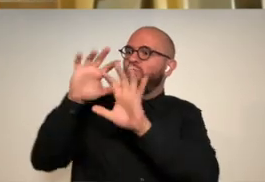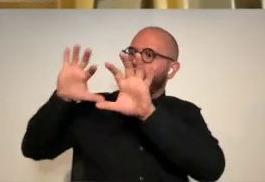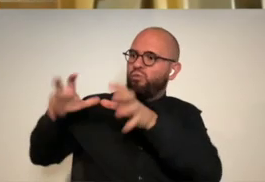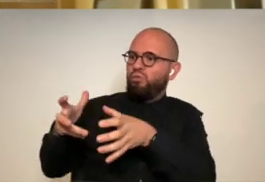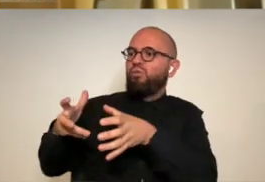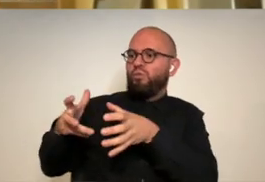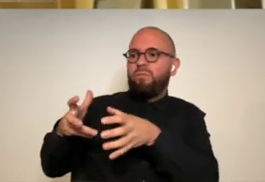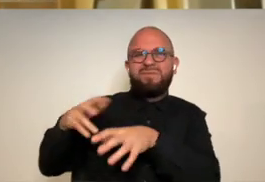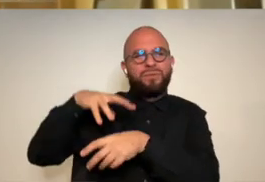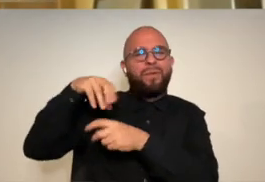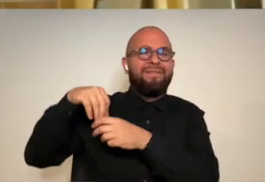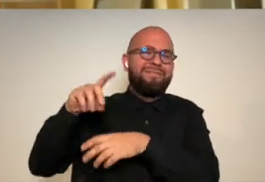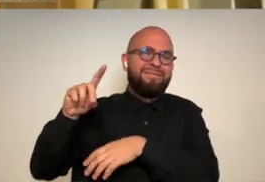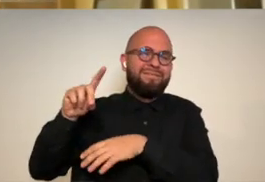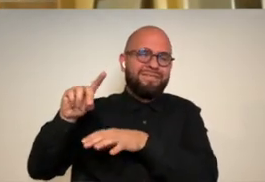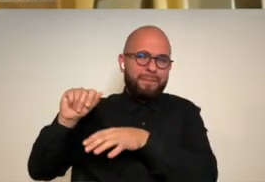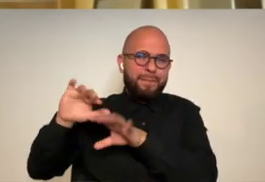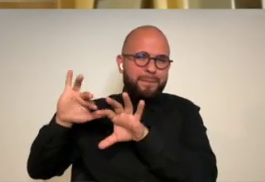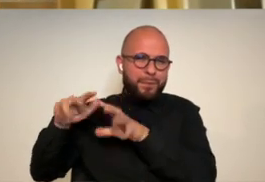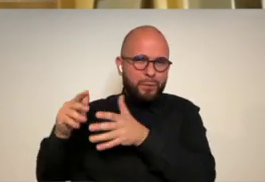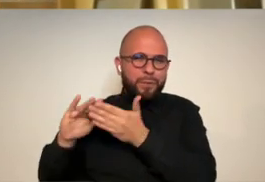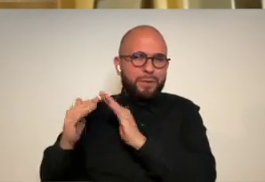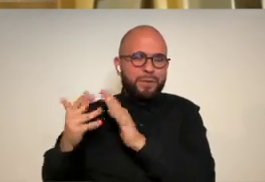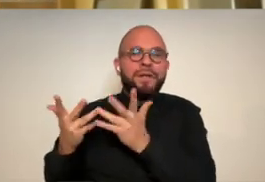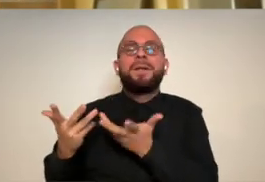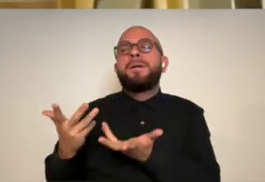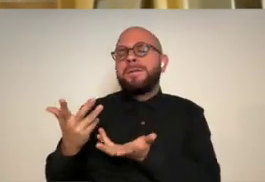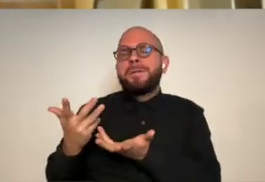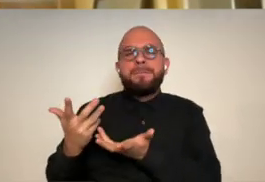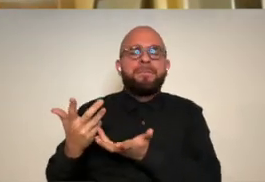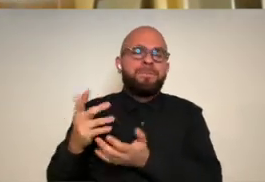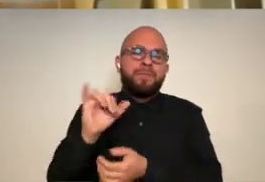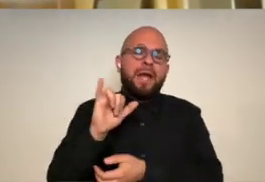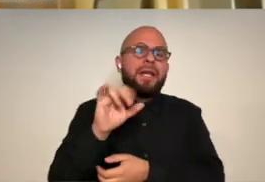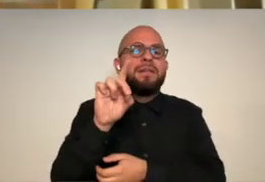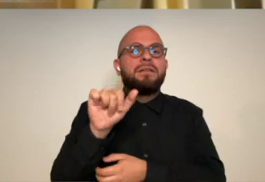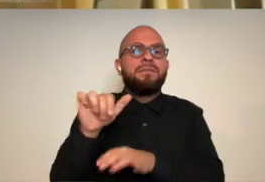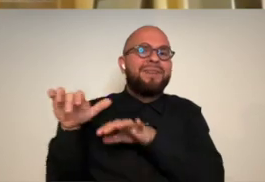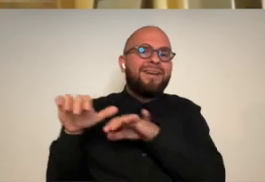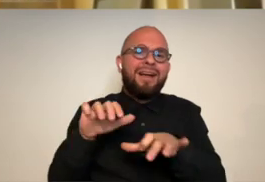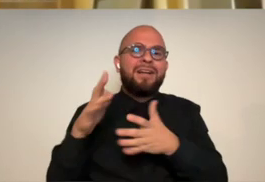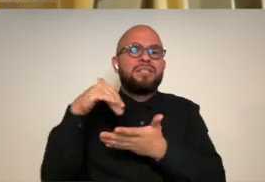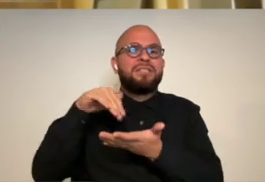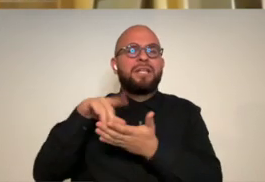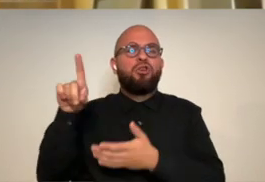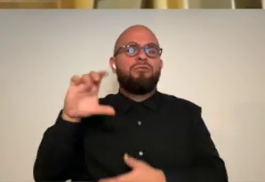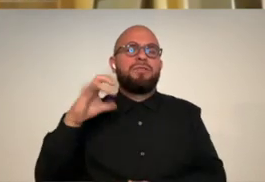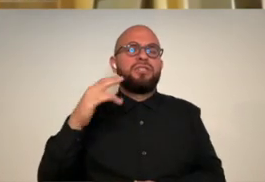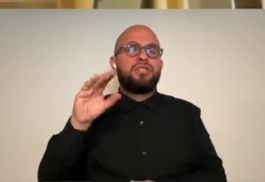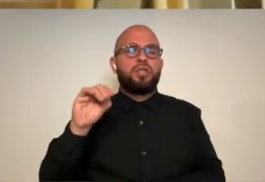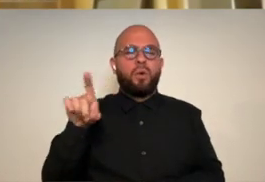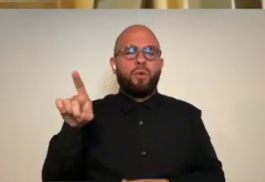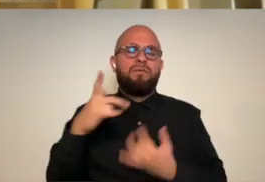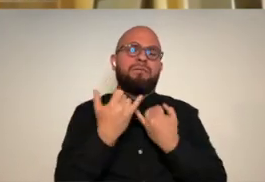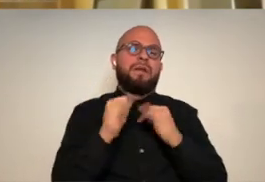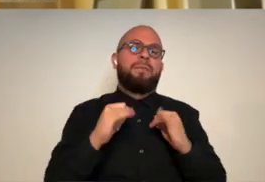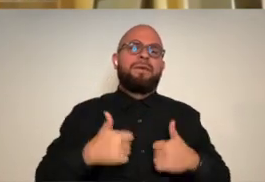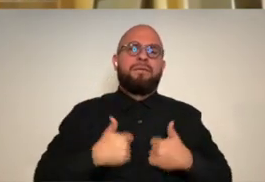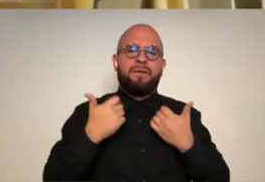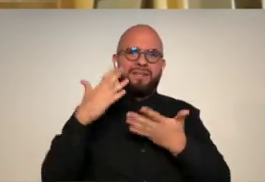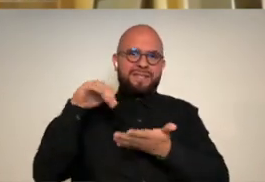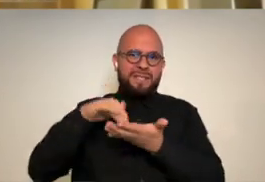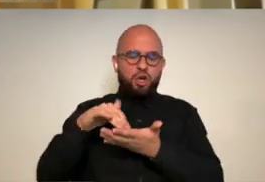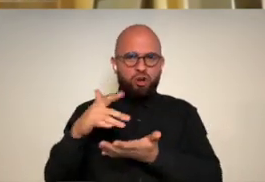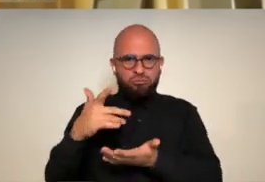when i'm talking to new groups like with the community and and like i'm working with um the disability action center out of